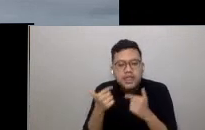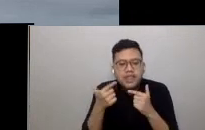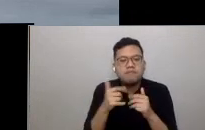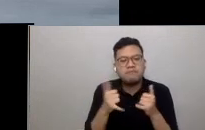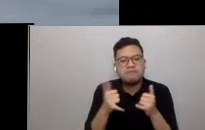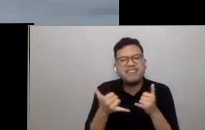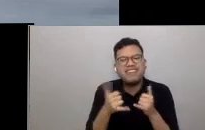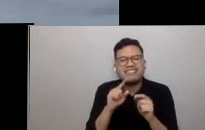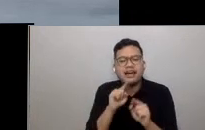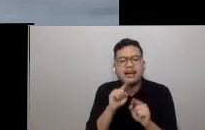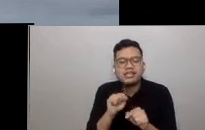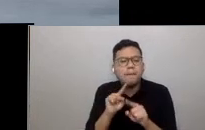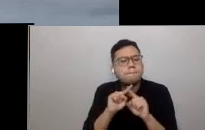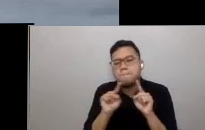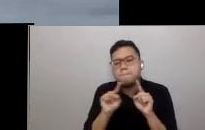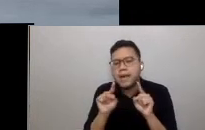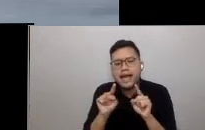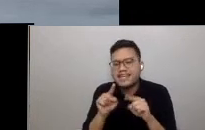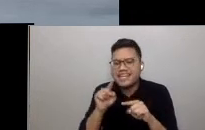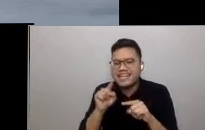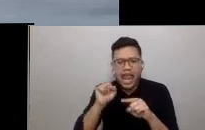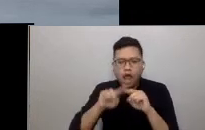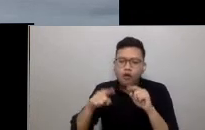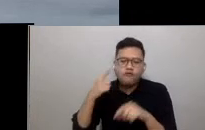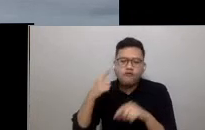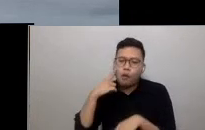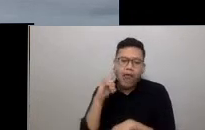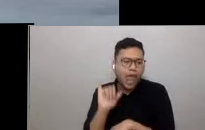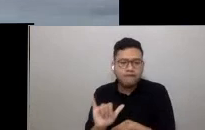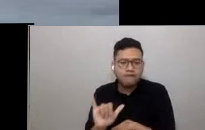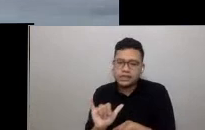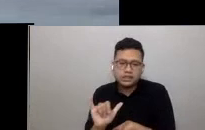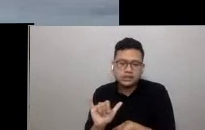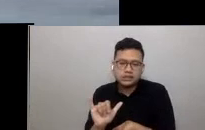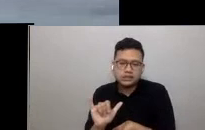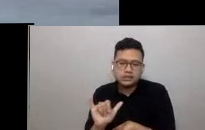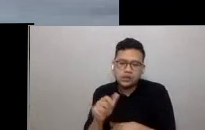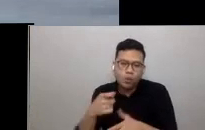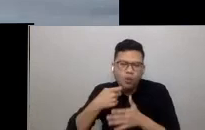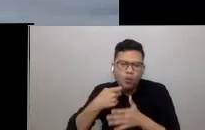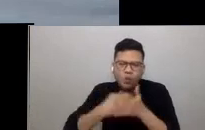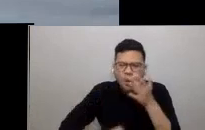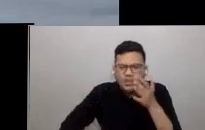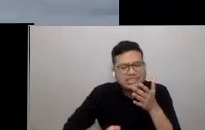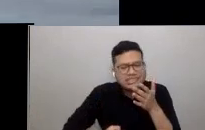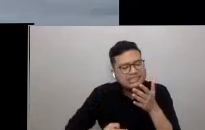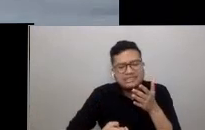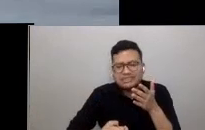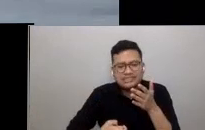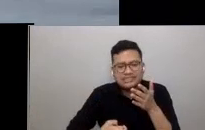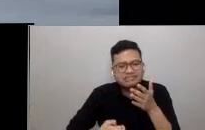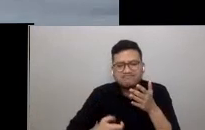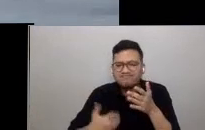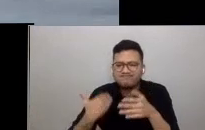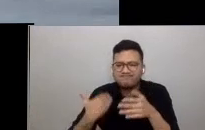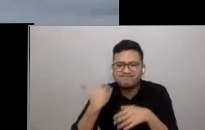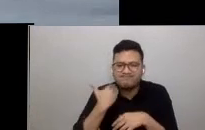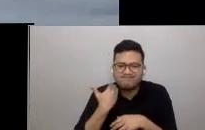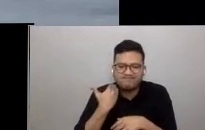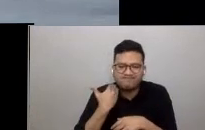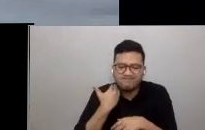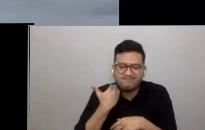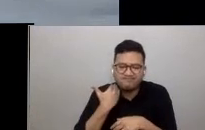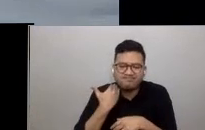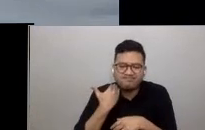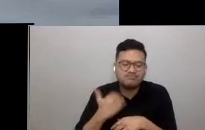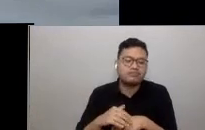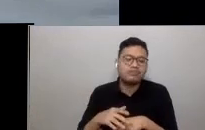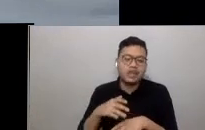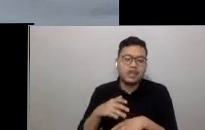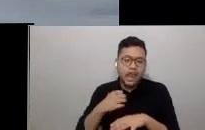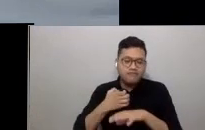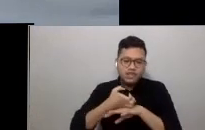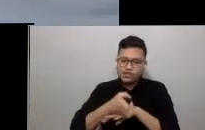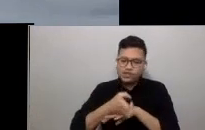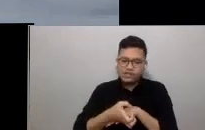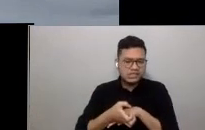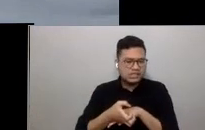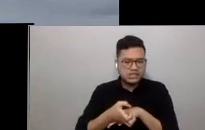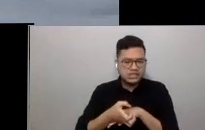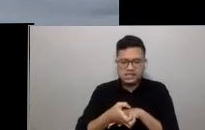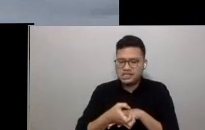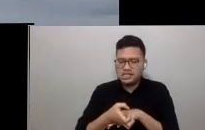but it cannot be forever. Costs of real estate in city centres and their efficiencies to optimise